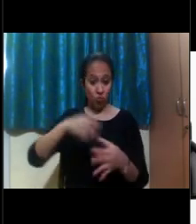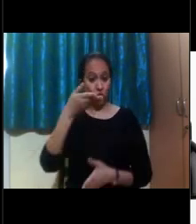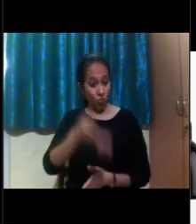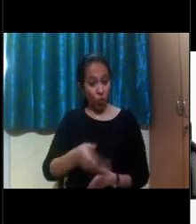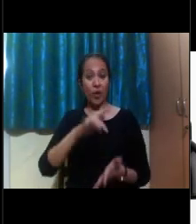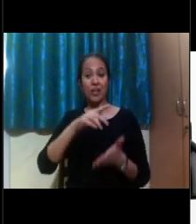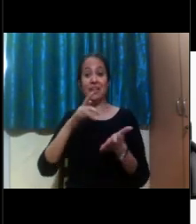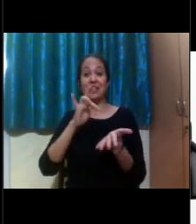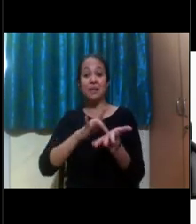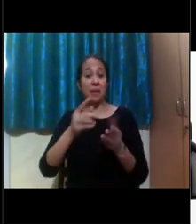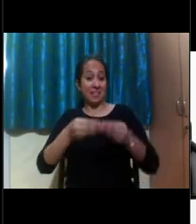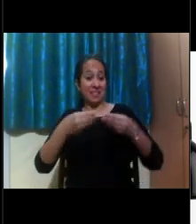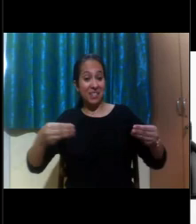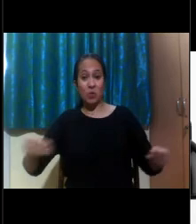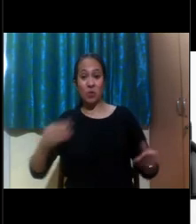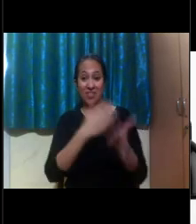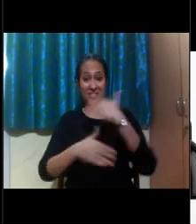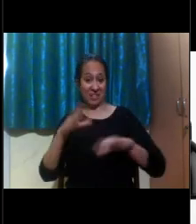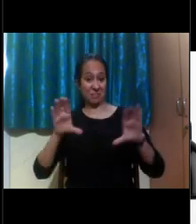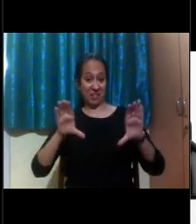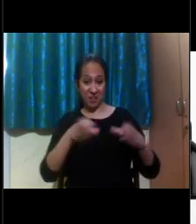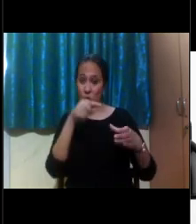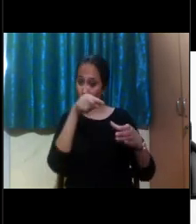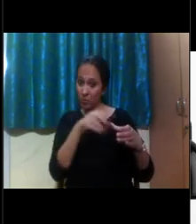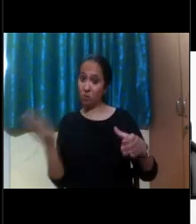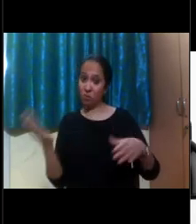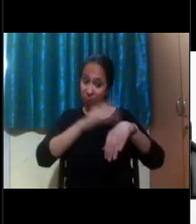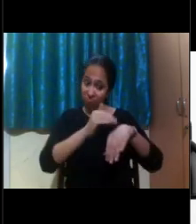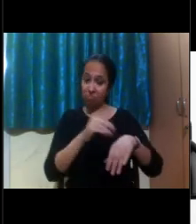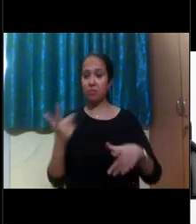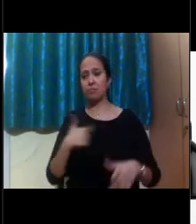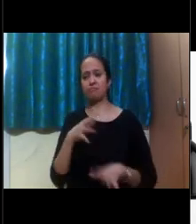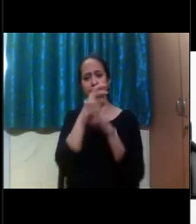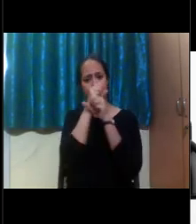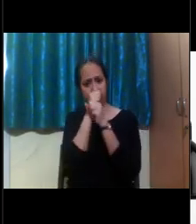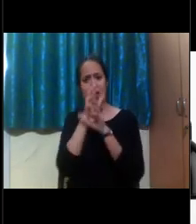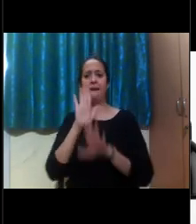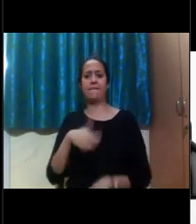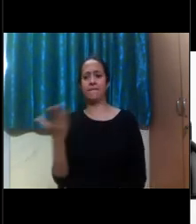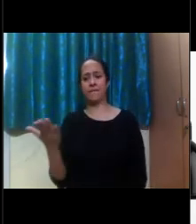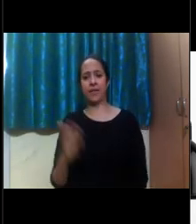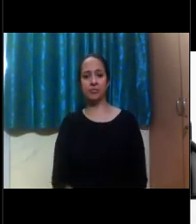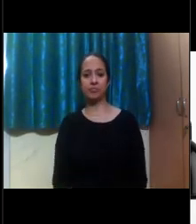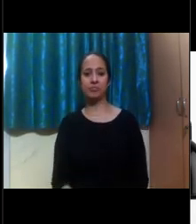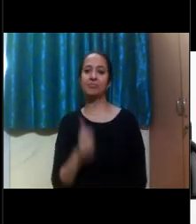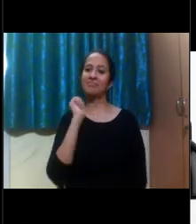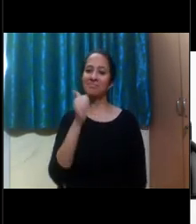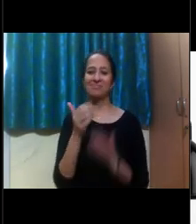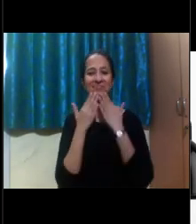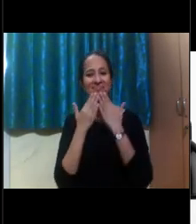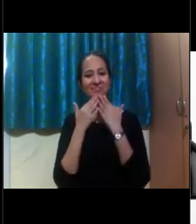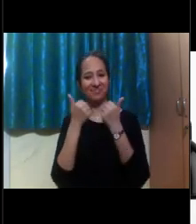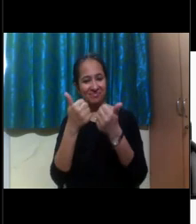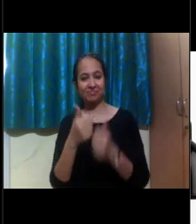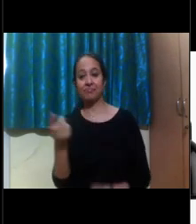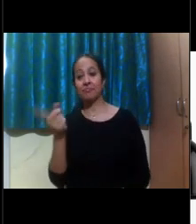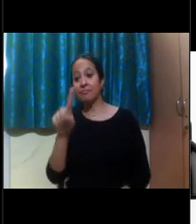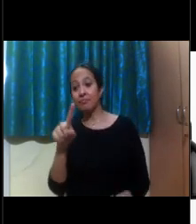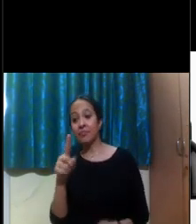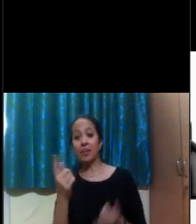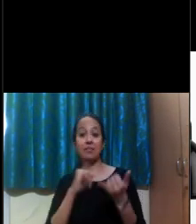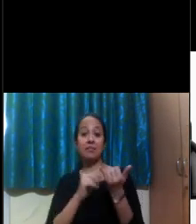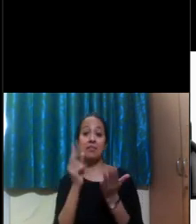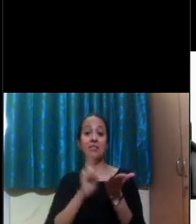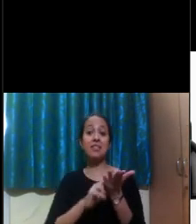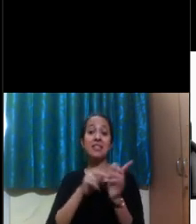and disclosing disability, we keep that as private as we possibly can. Thank you, Justin. would you like to add